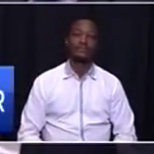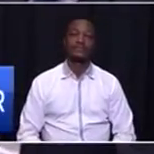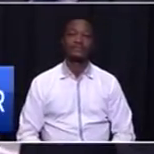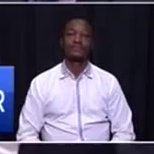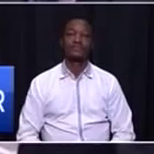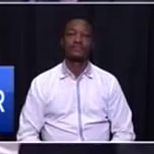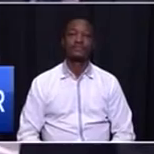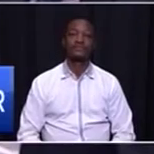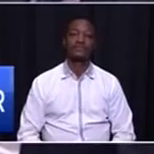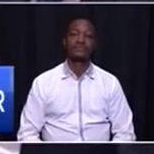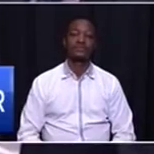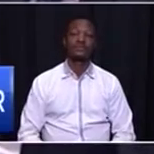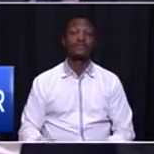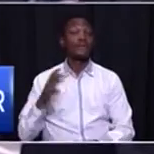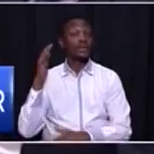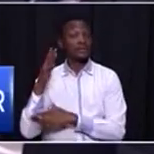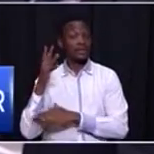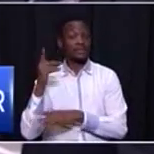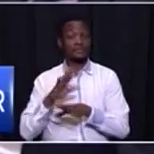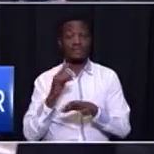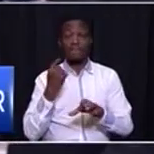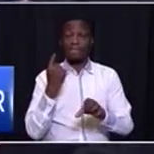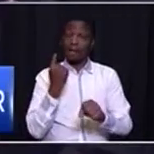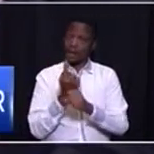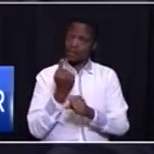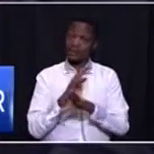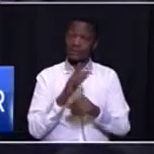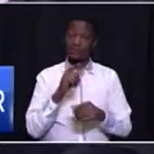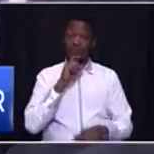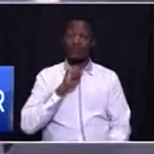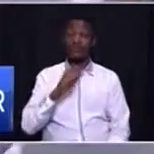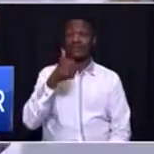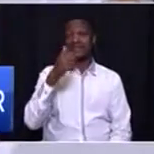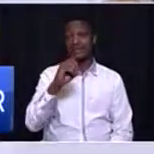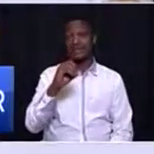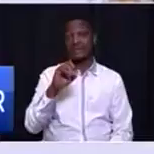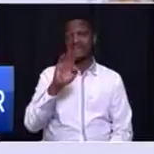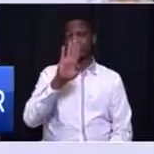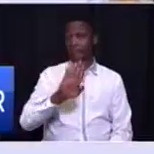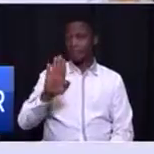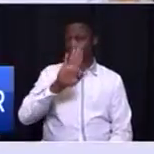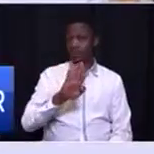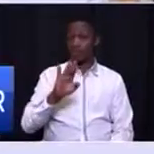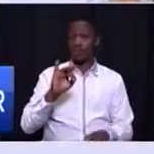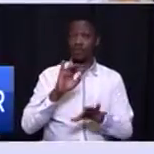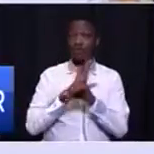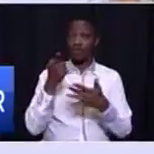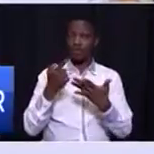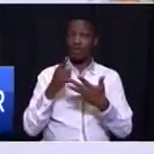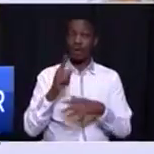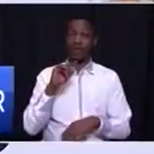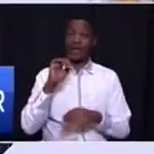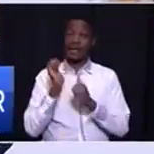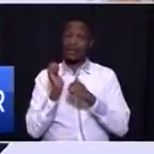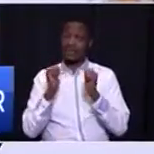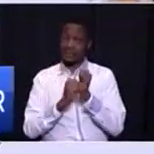Madam Speaker, Gauteng will also use 60 billion rands of our infrastructure budget to drive